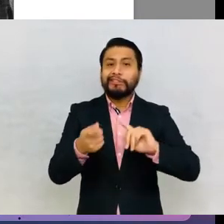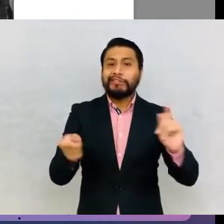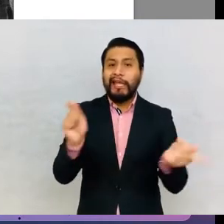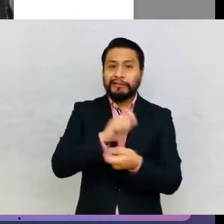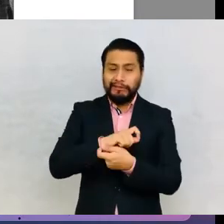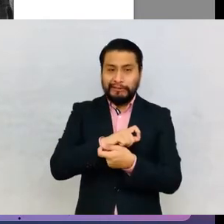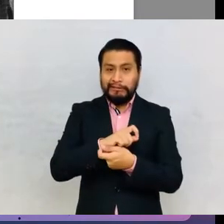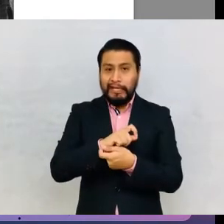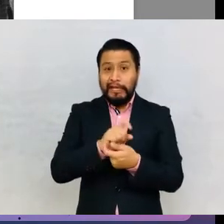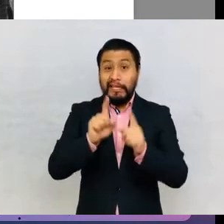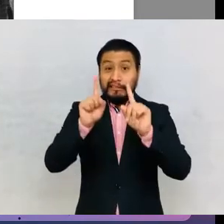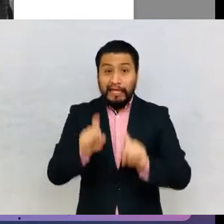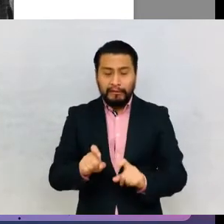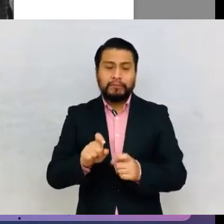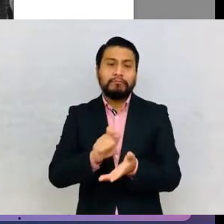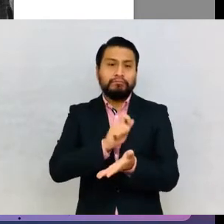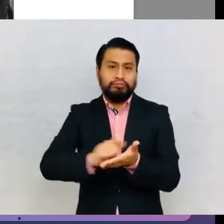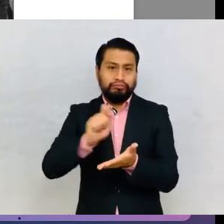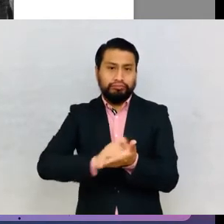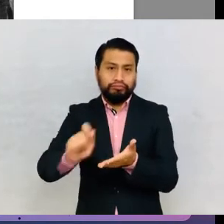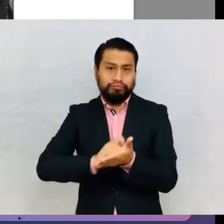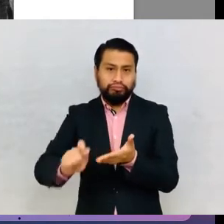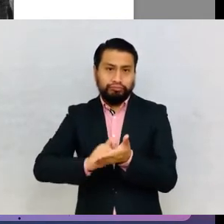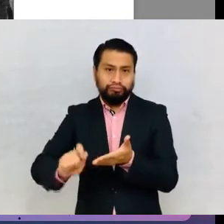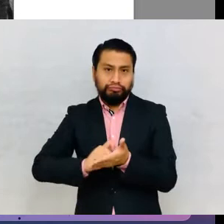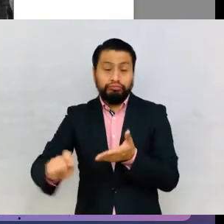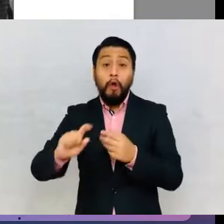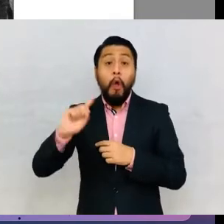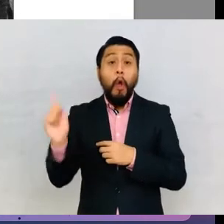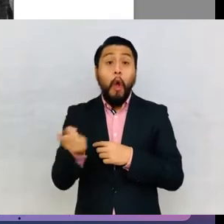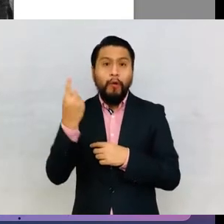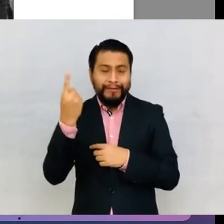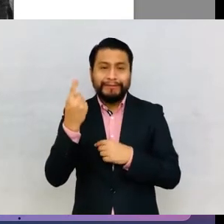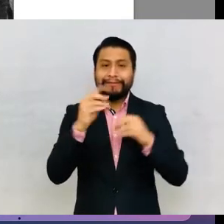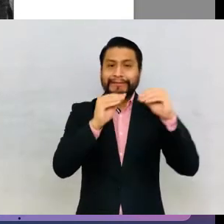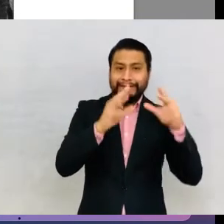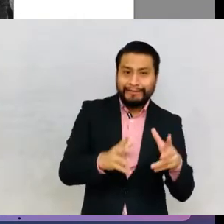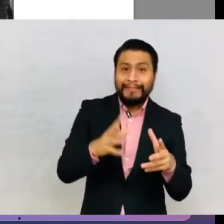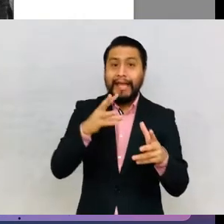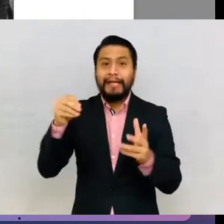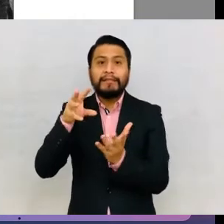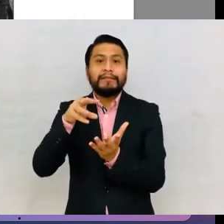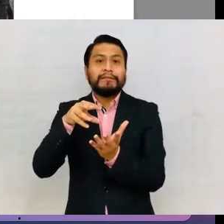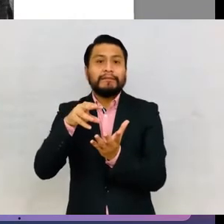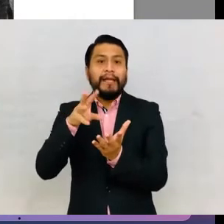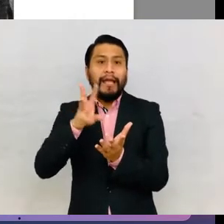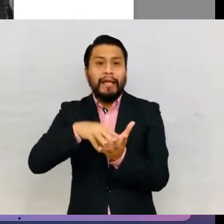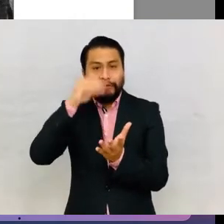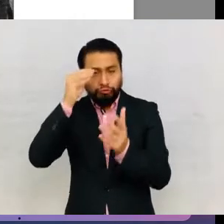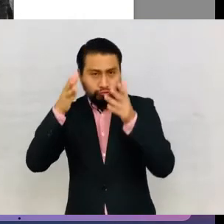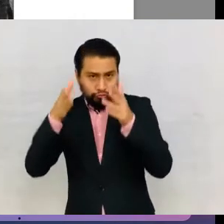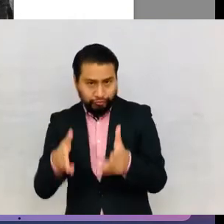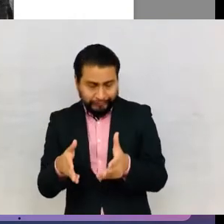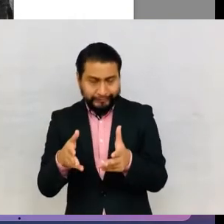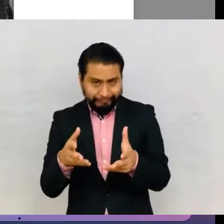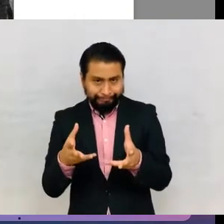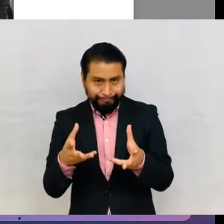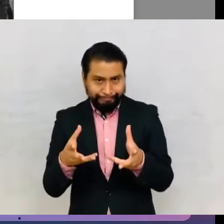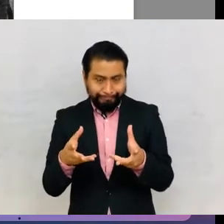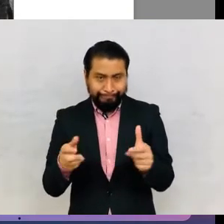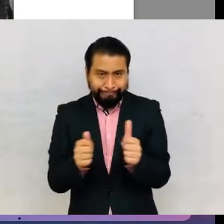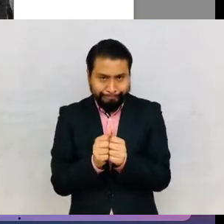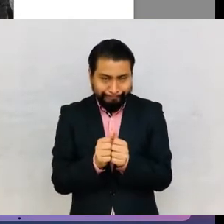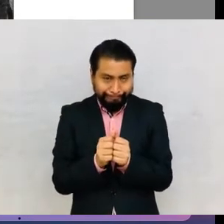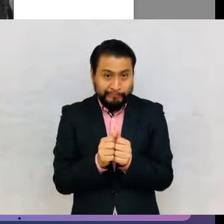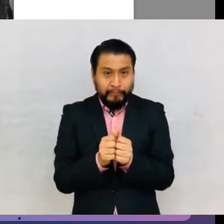in the classroom and with the sole presence of teachers and students. Here, the emphasis was on